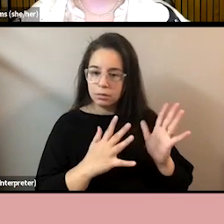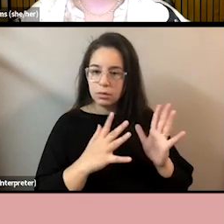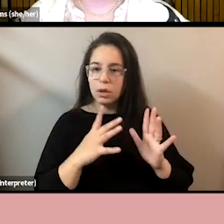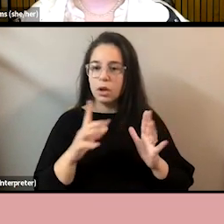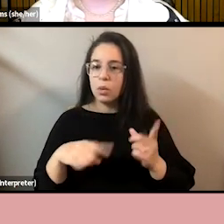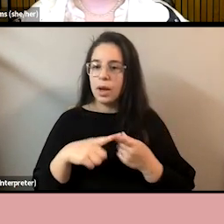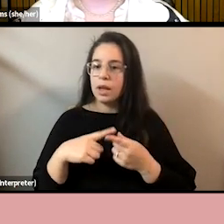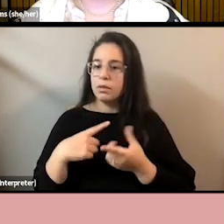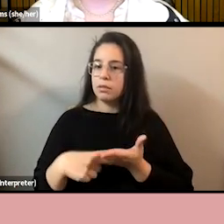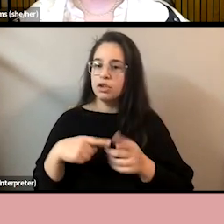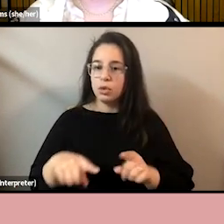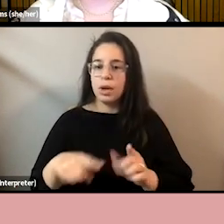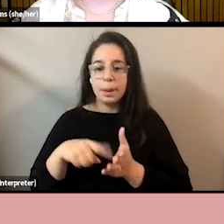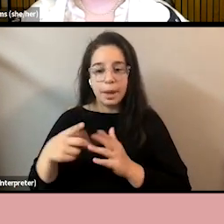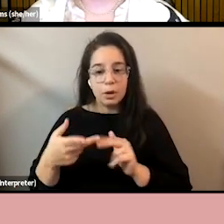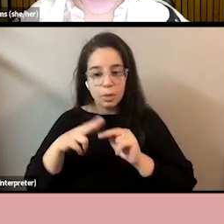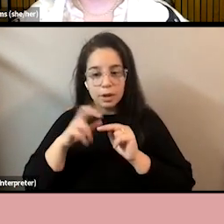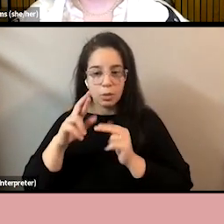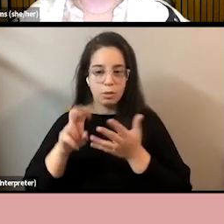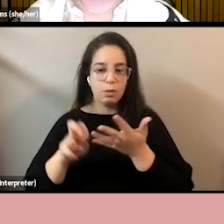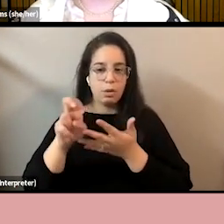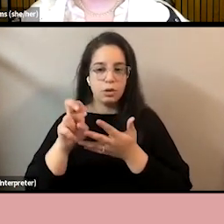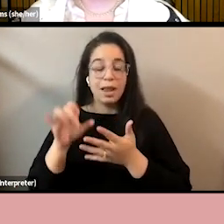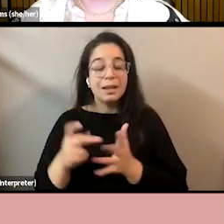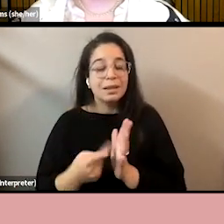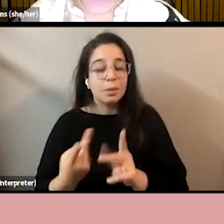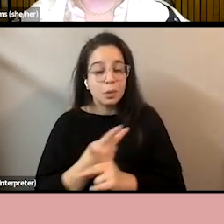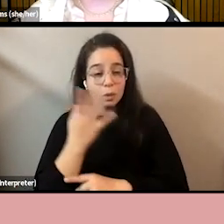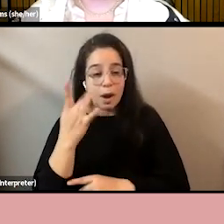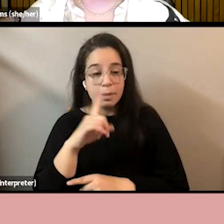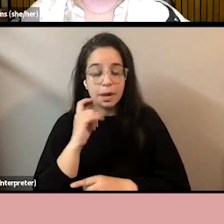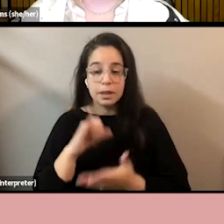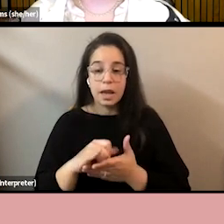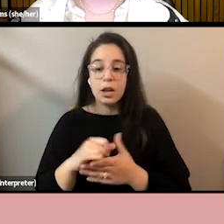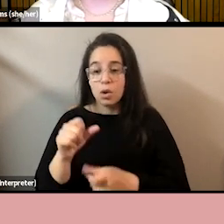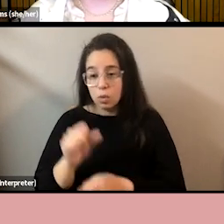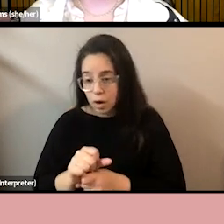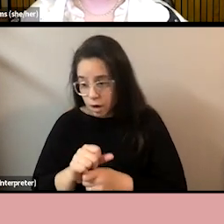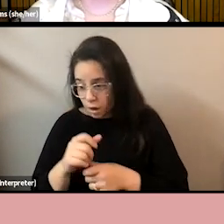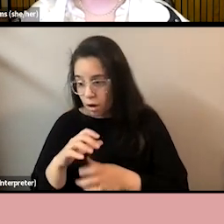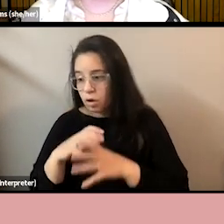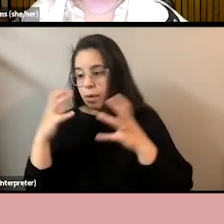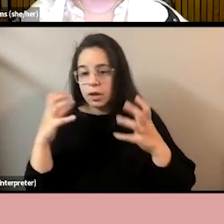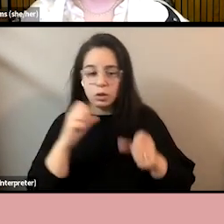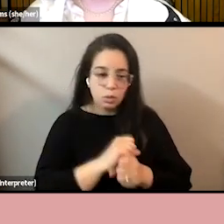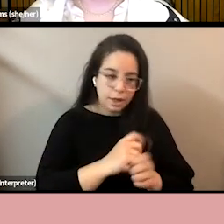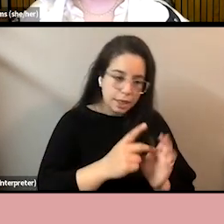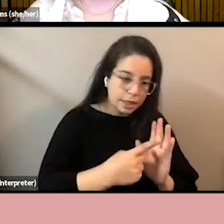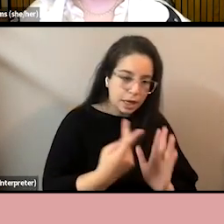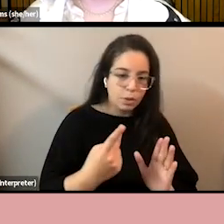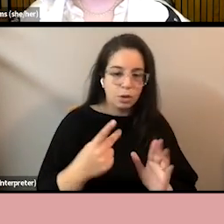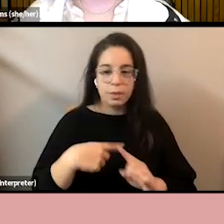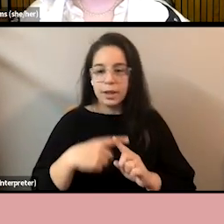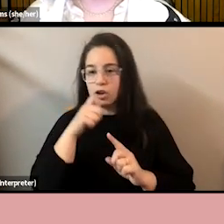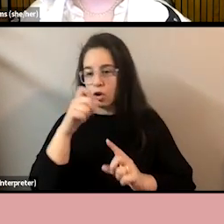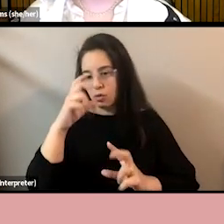pay rises or promotions. And this is doubly bad because working on this overworked, undervalued type of work means